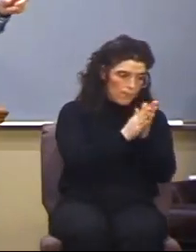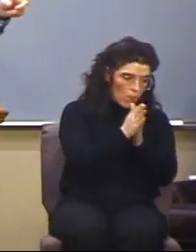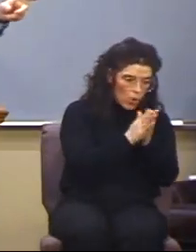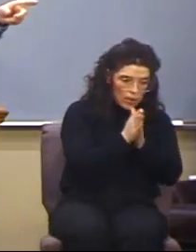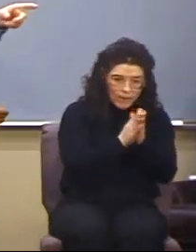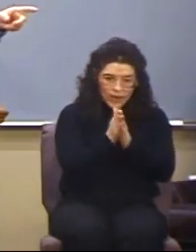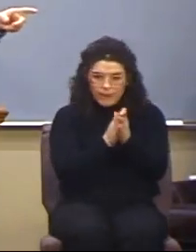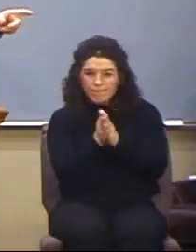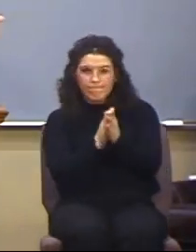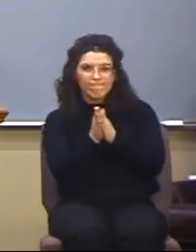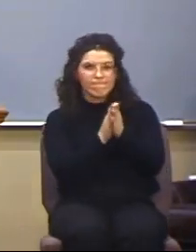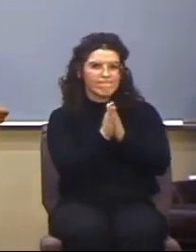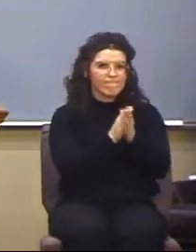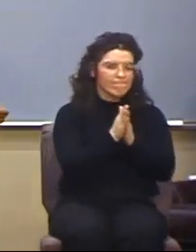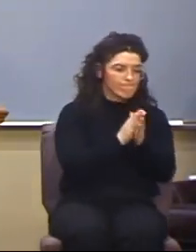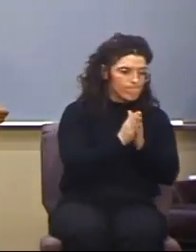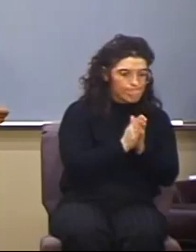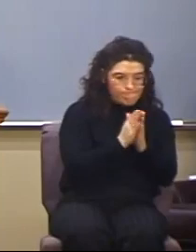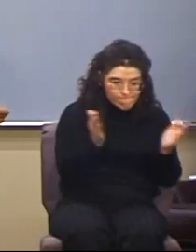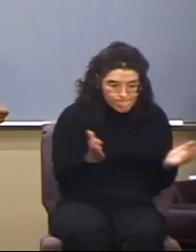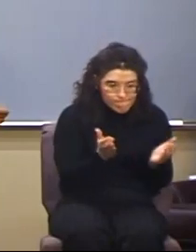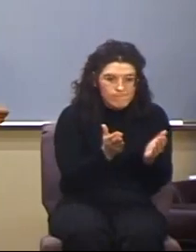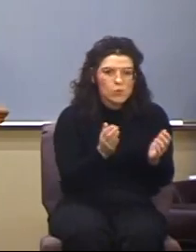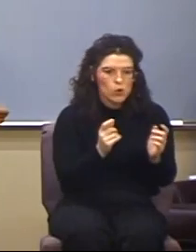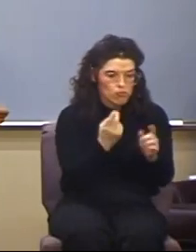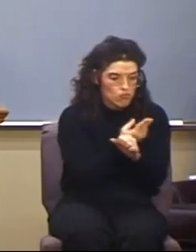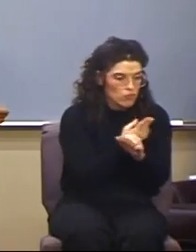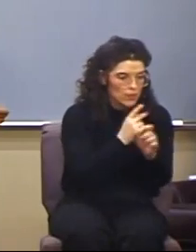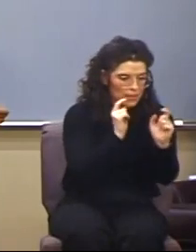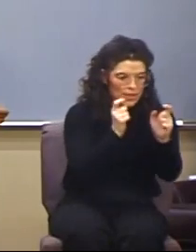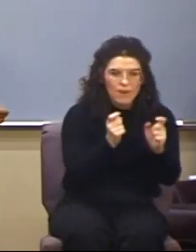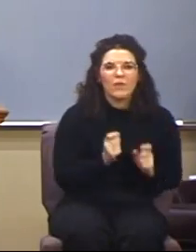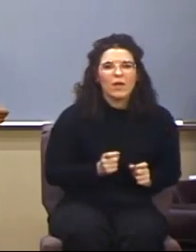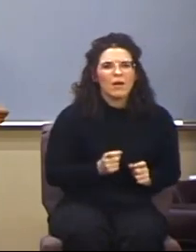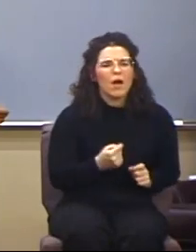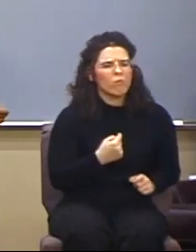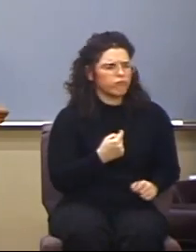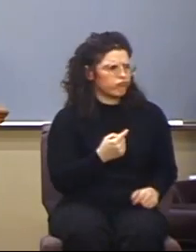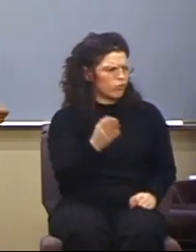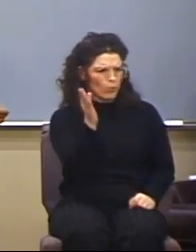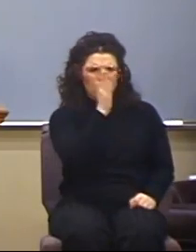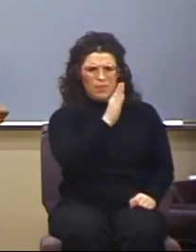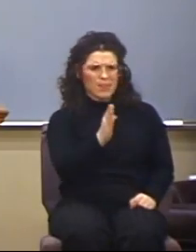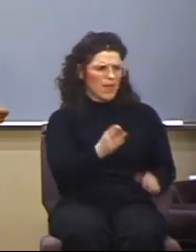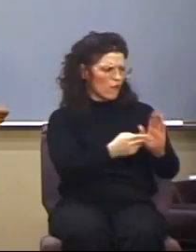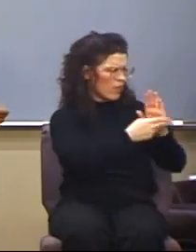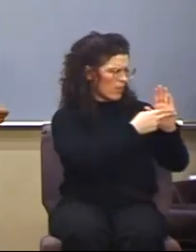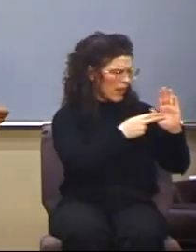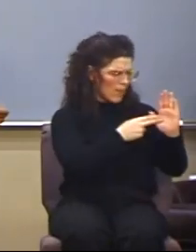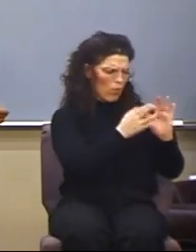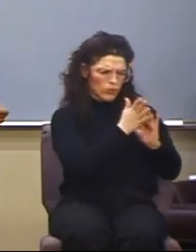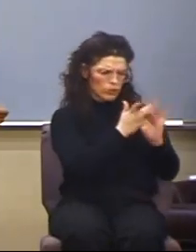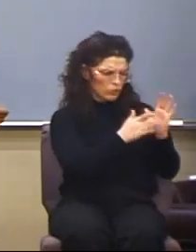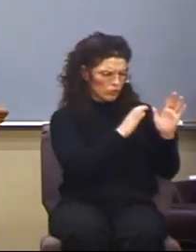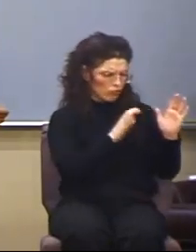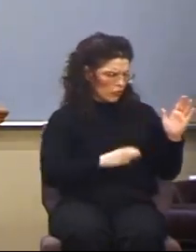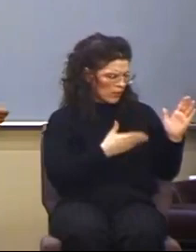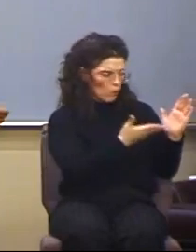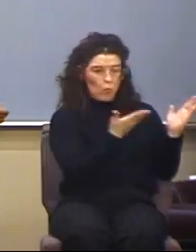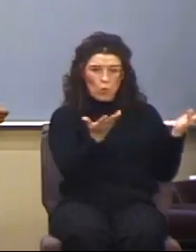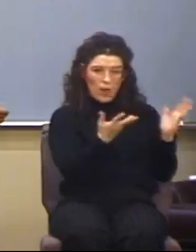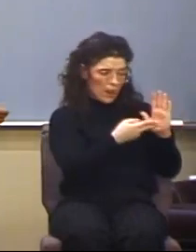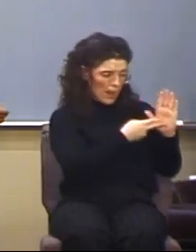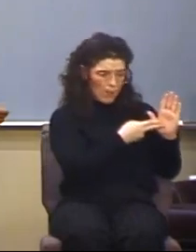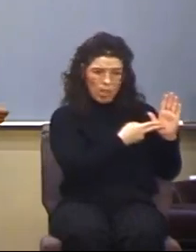by the gift, they will never call Jesus Christ accursed. Now, that's where